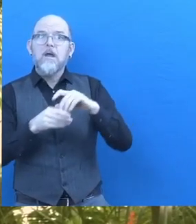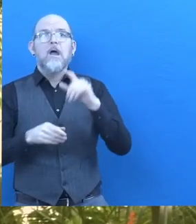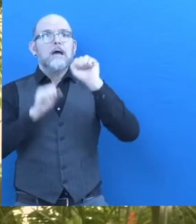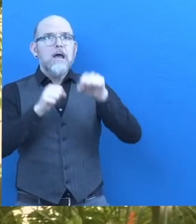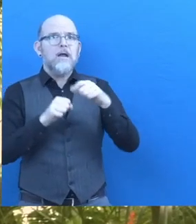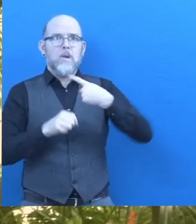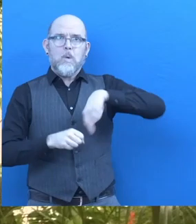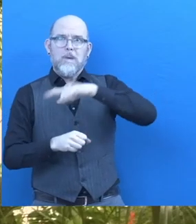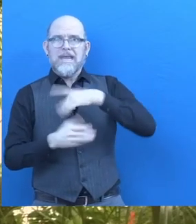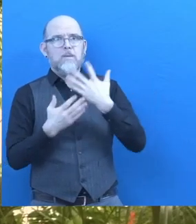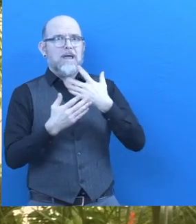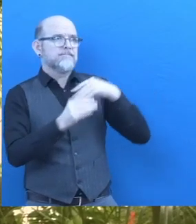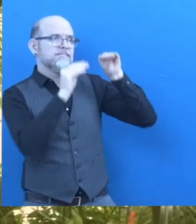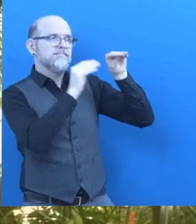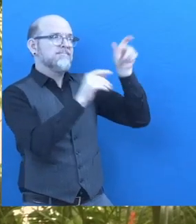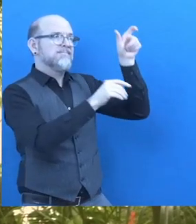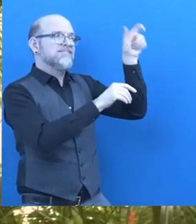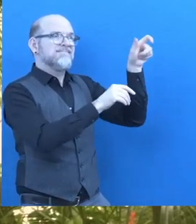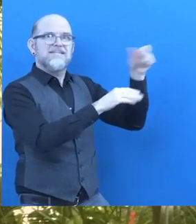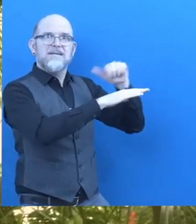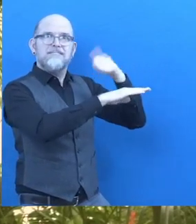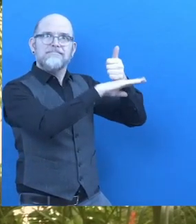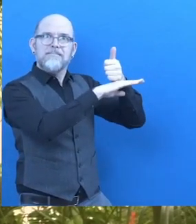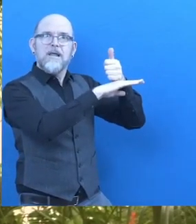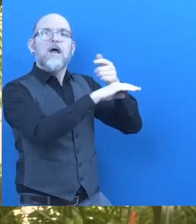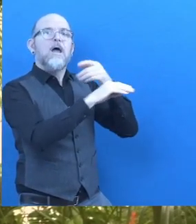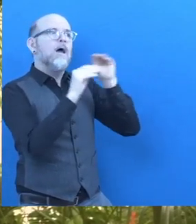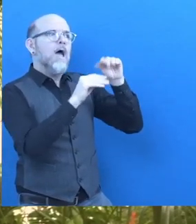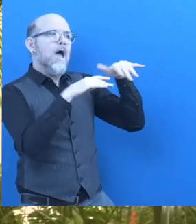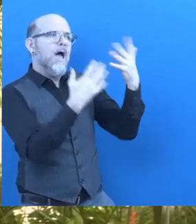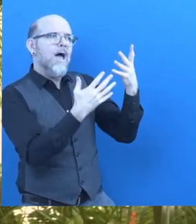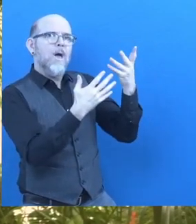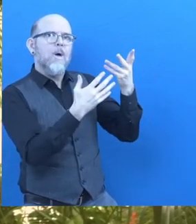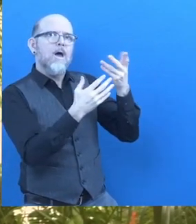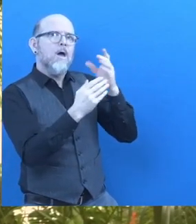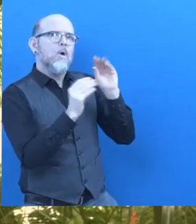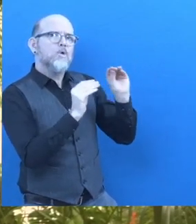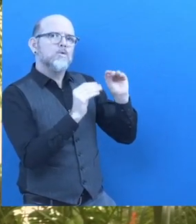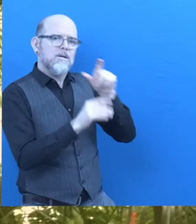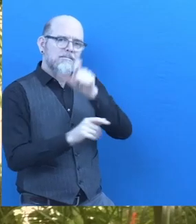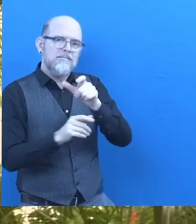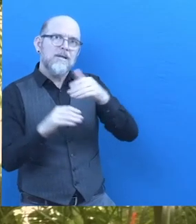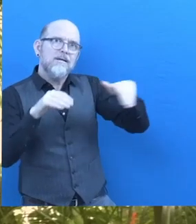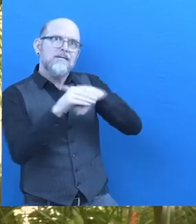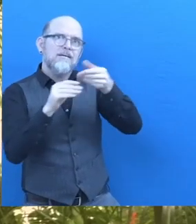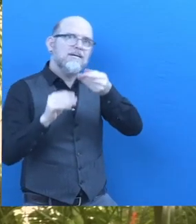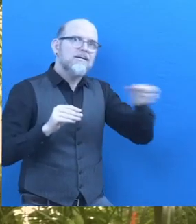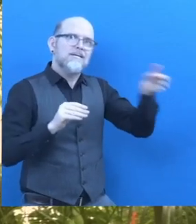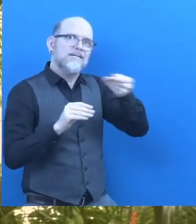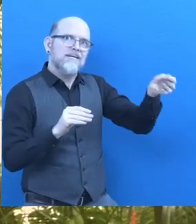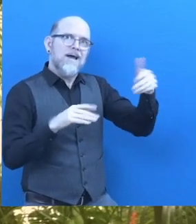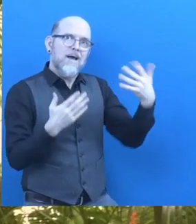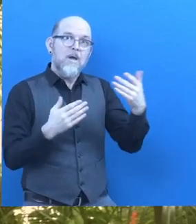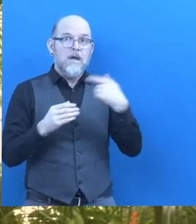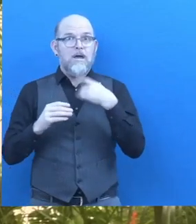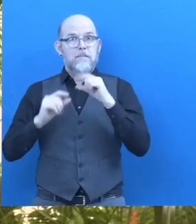disabilities putting the ability first. We also create another learning platform in helping people